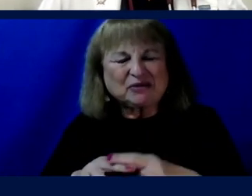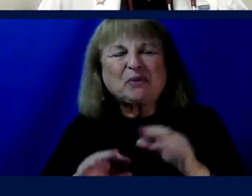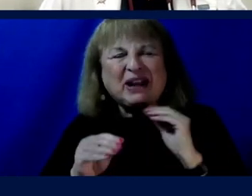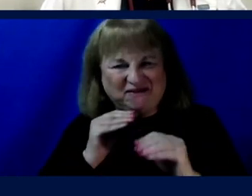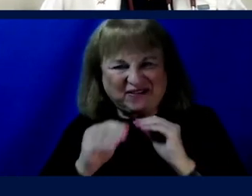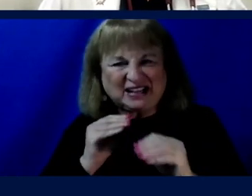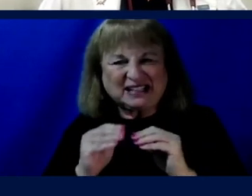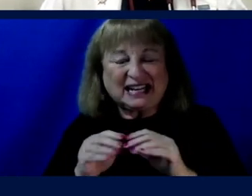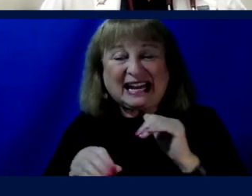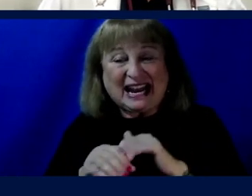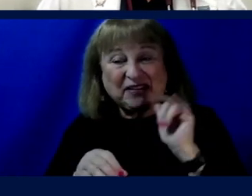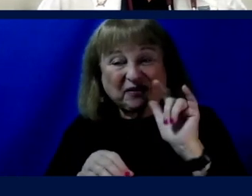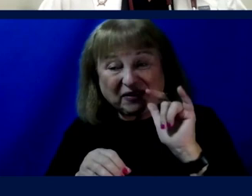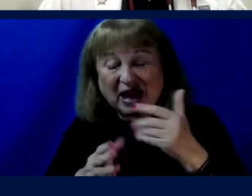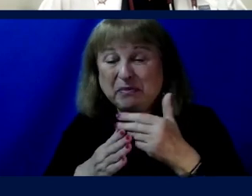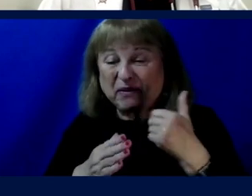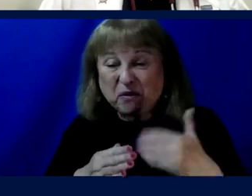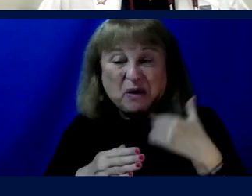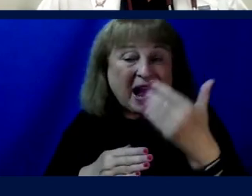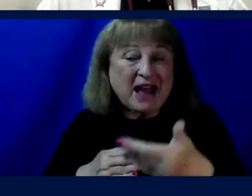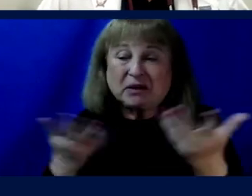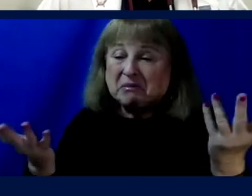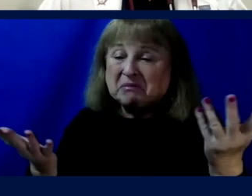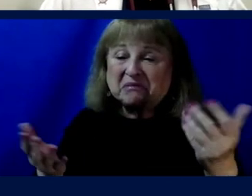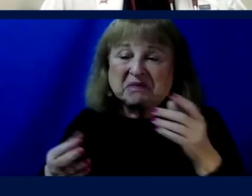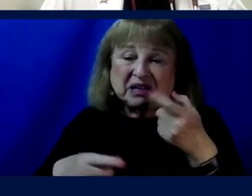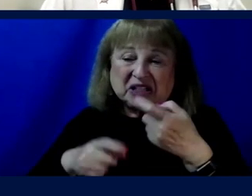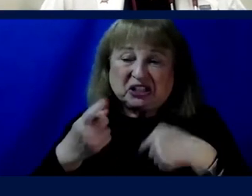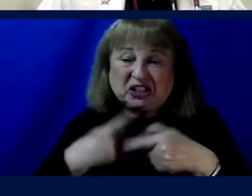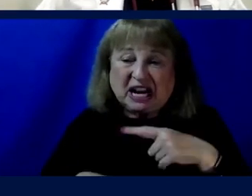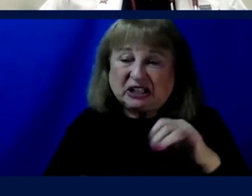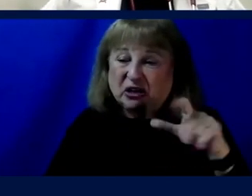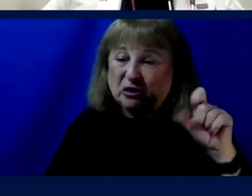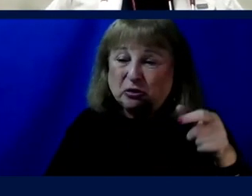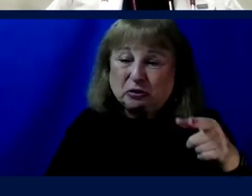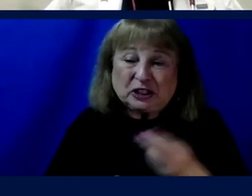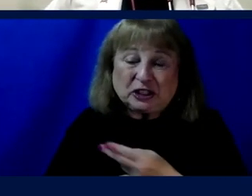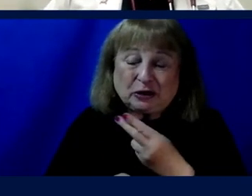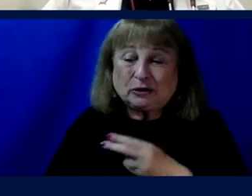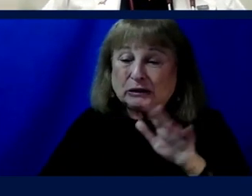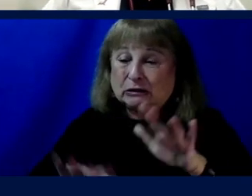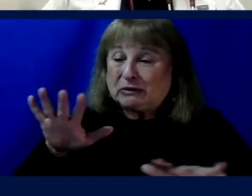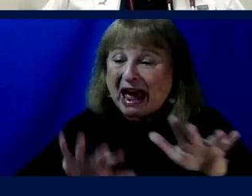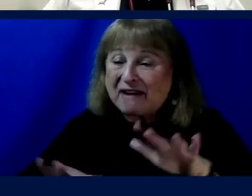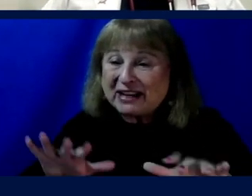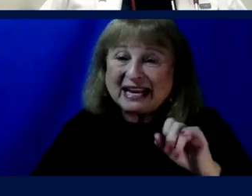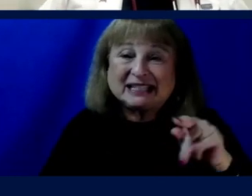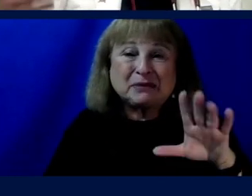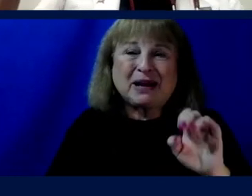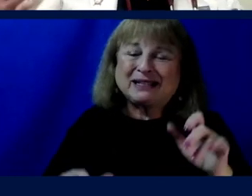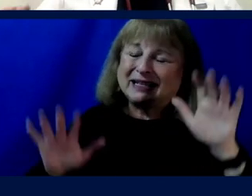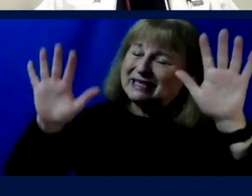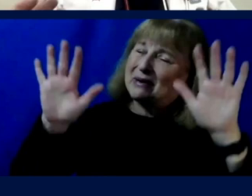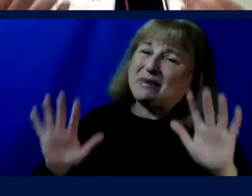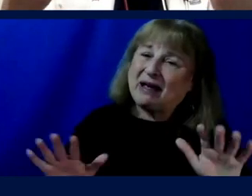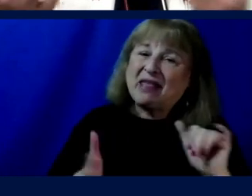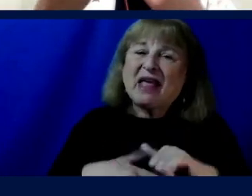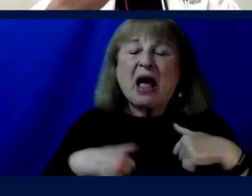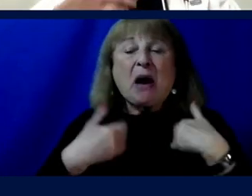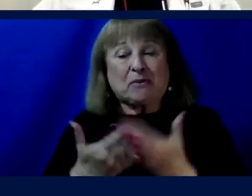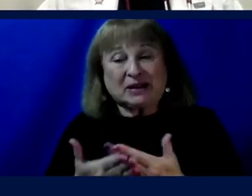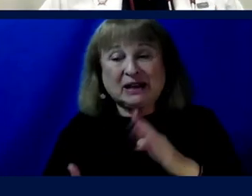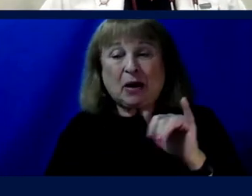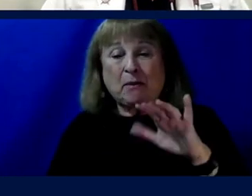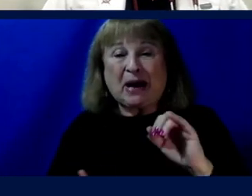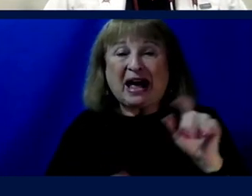in flight, before flight, after flight. We can change out the tools that she uses to navigate the space. It's amazing. Which brings us to